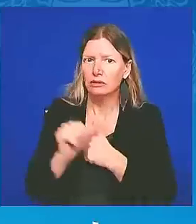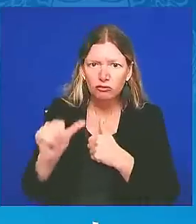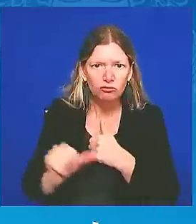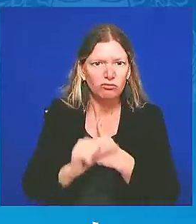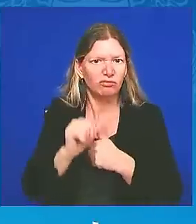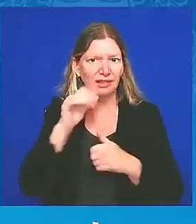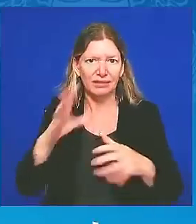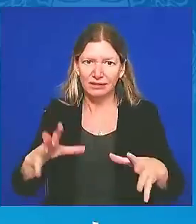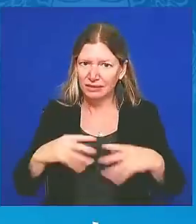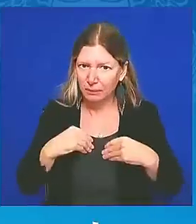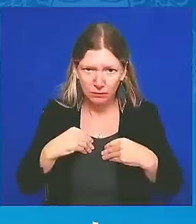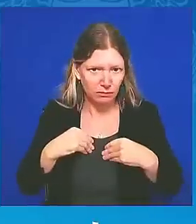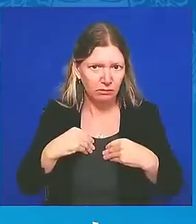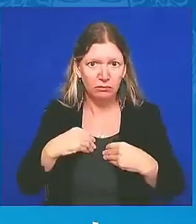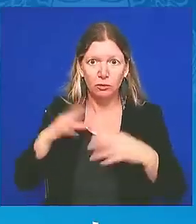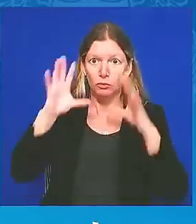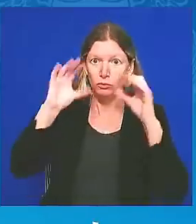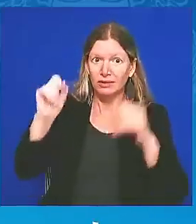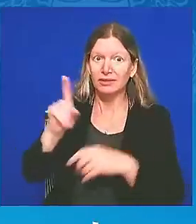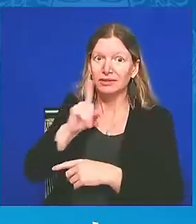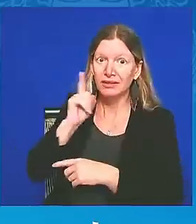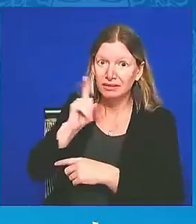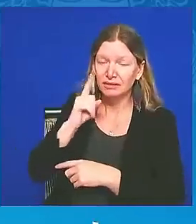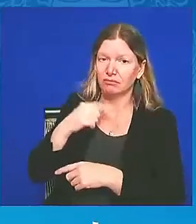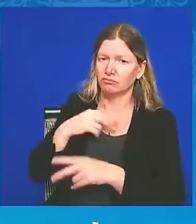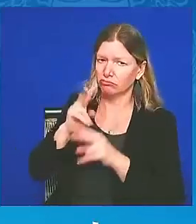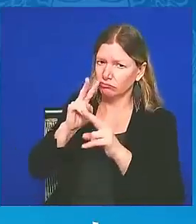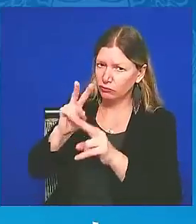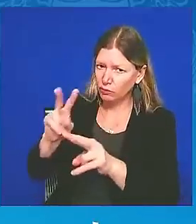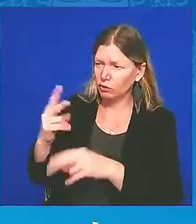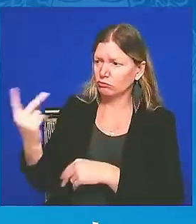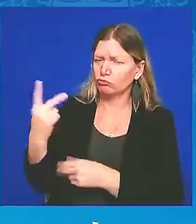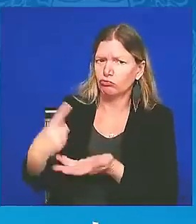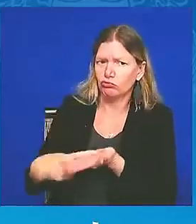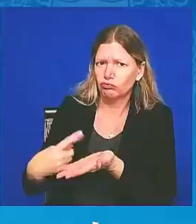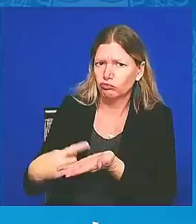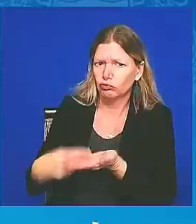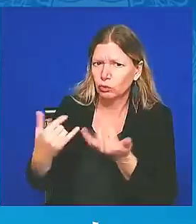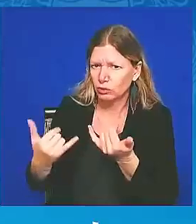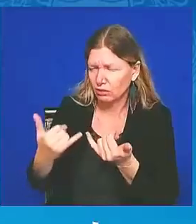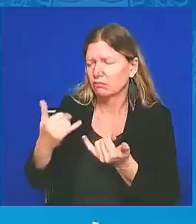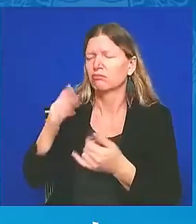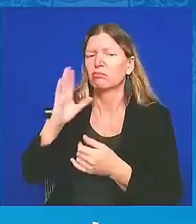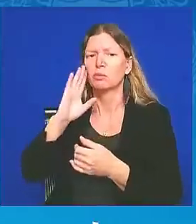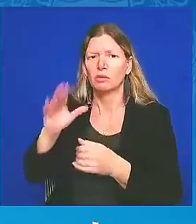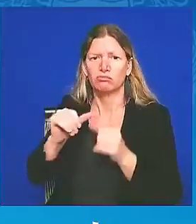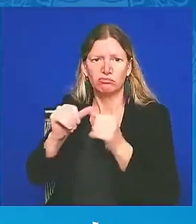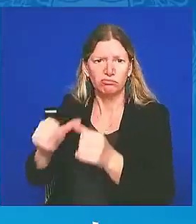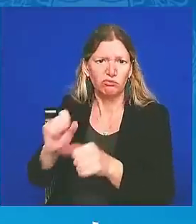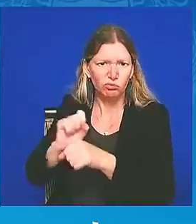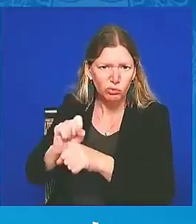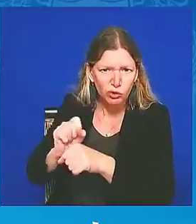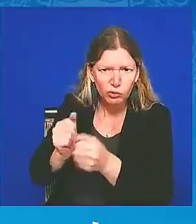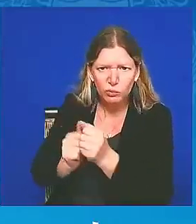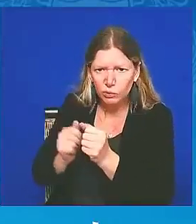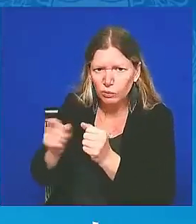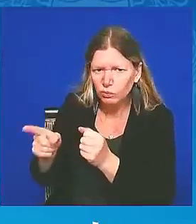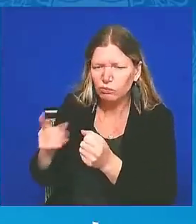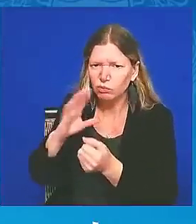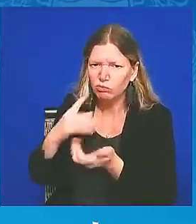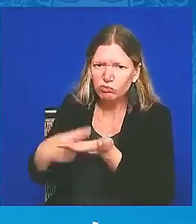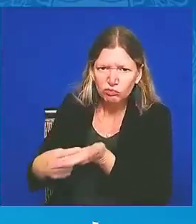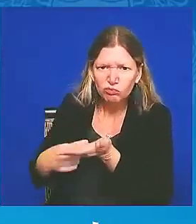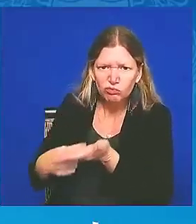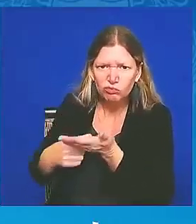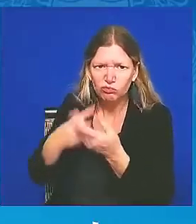discussion today, and I will continue to work with you to ensure Ukraine prevails in this conflict and remains